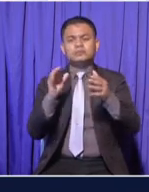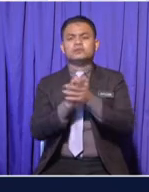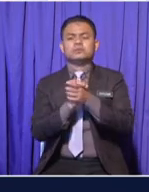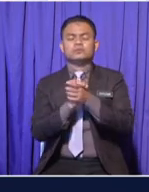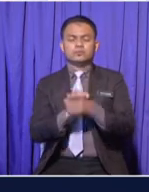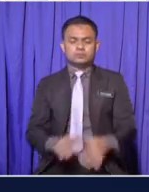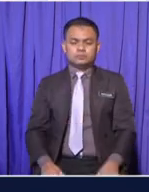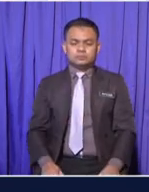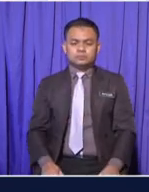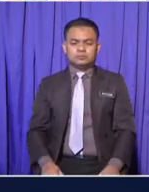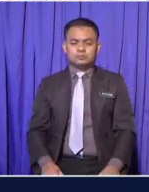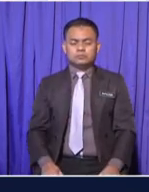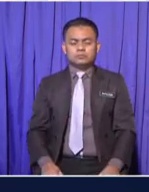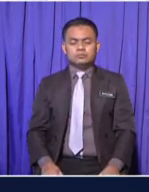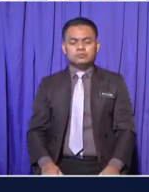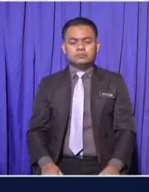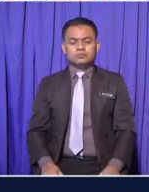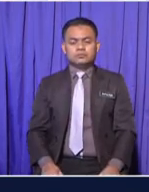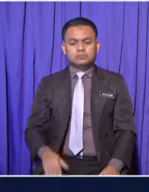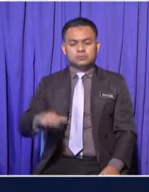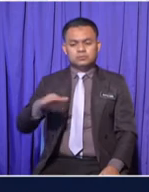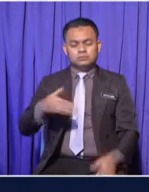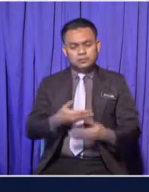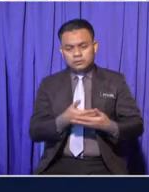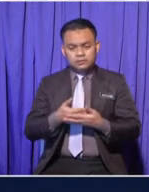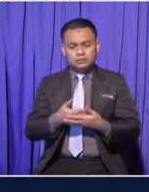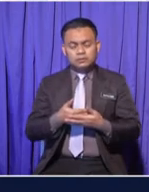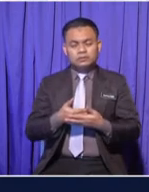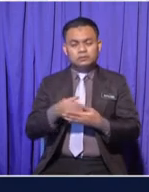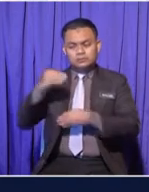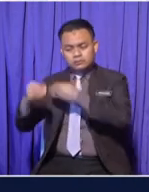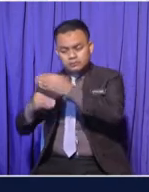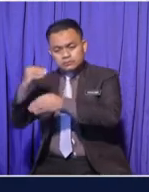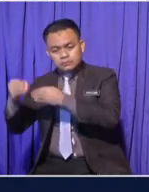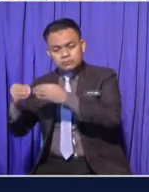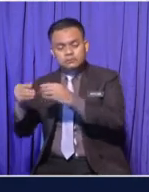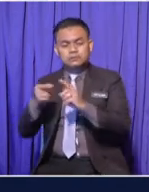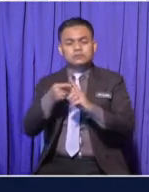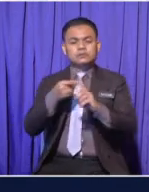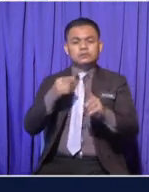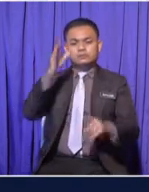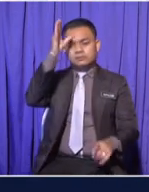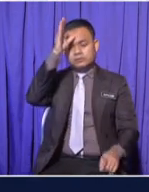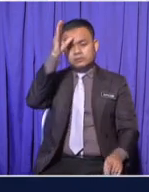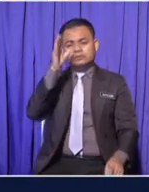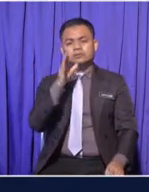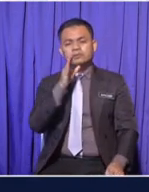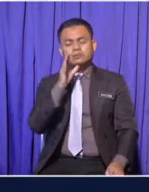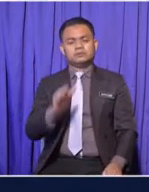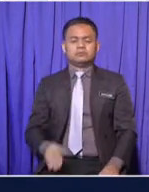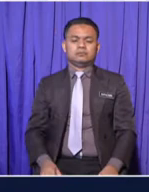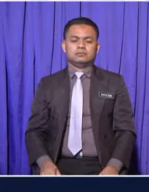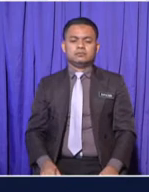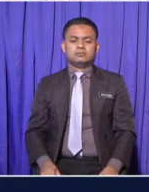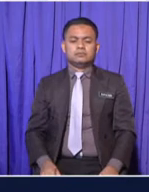races Their children Will inherit fissures From both sides Of their parents